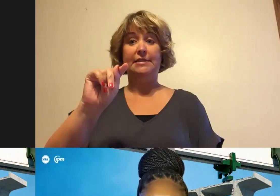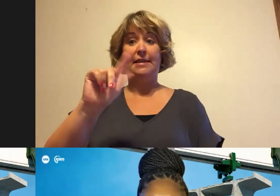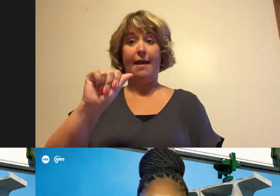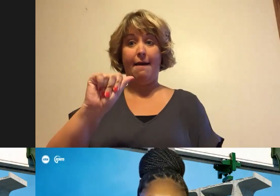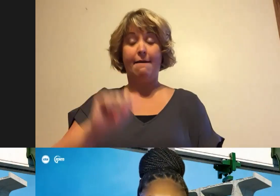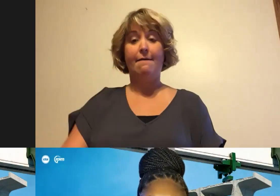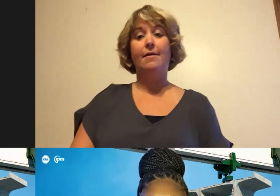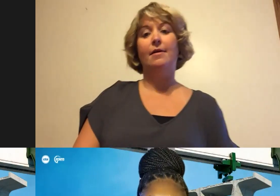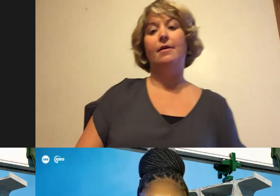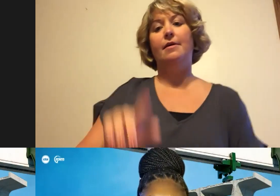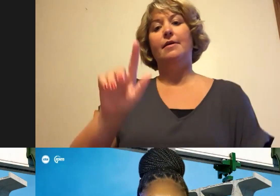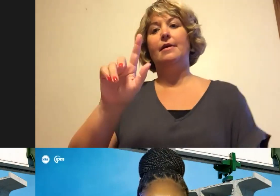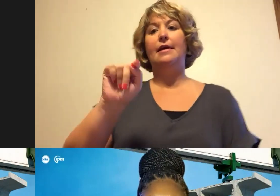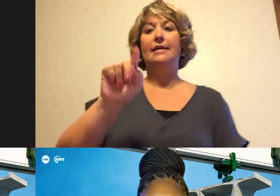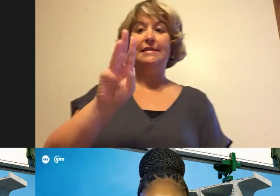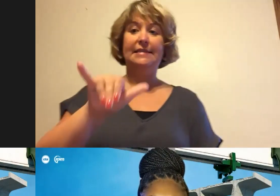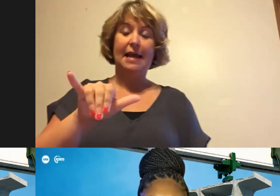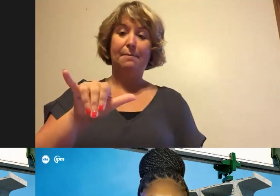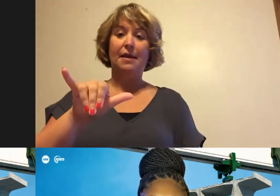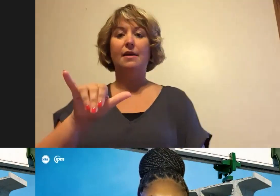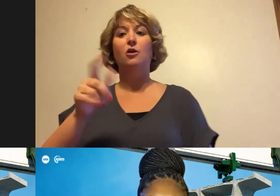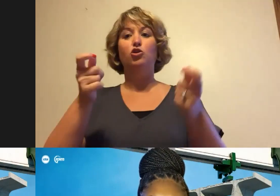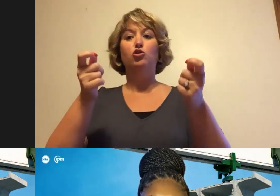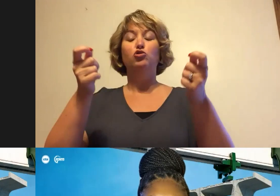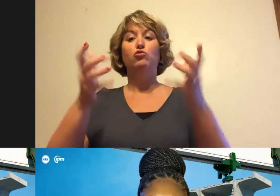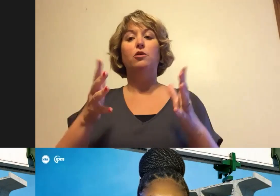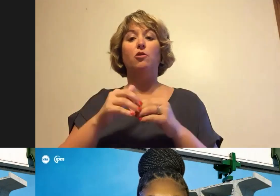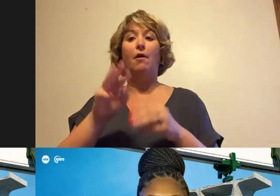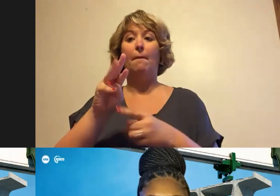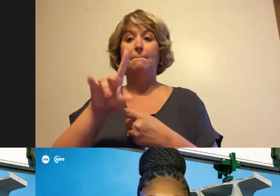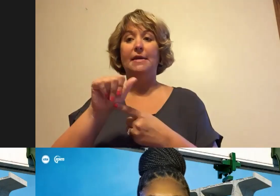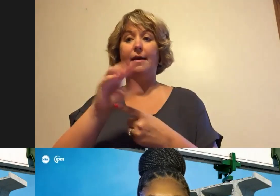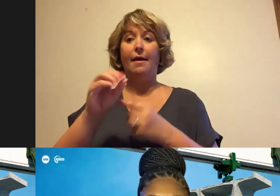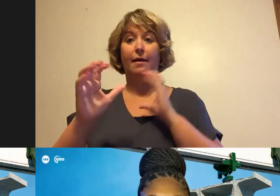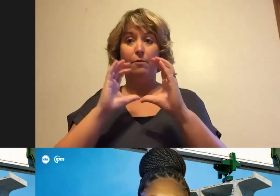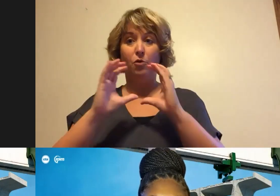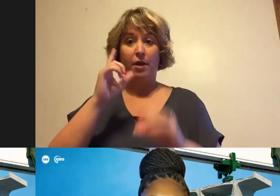Tammy Chase, Director of Media and Communications for CTA.